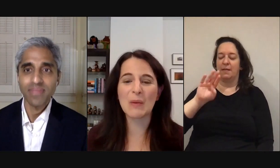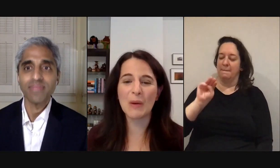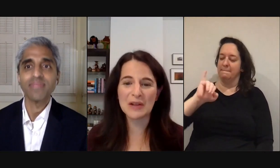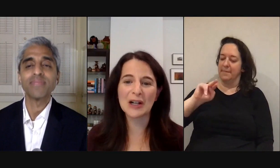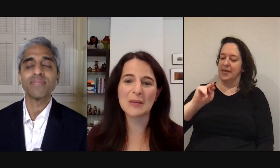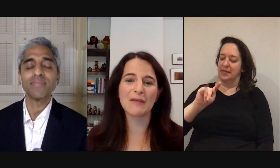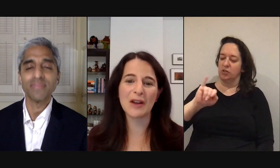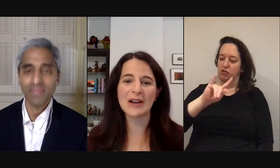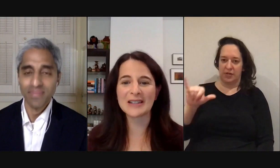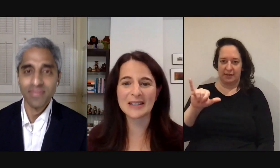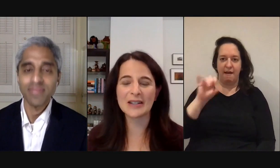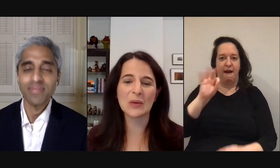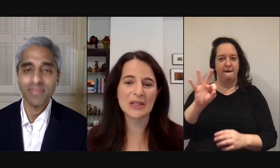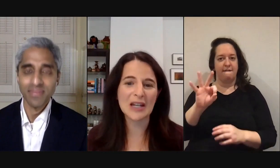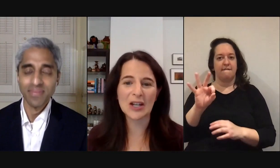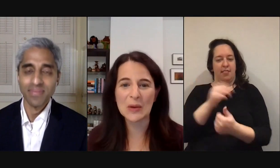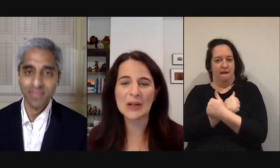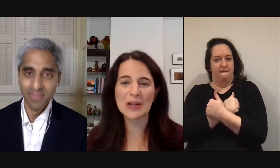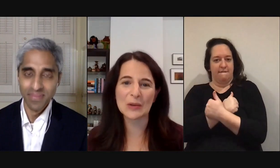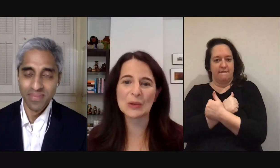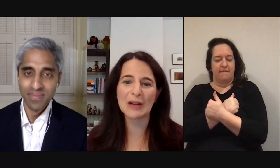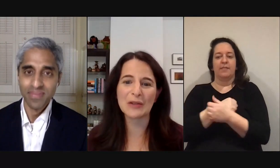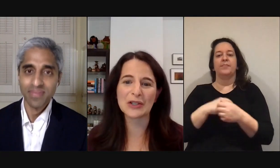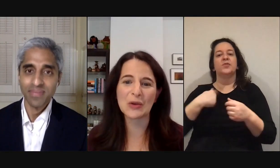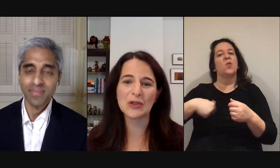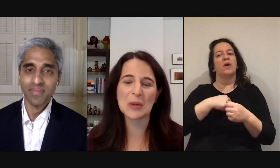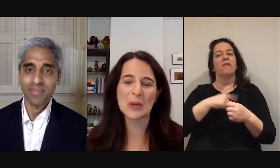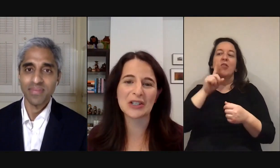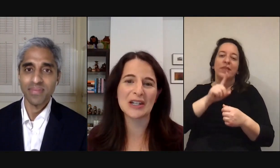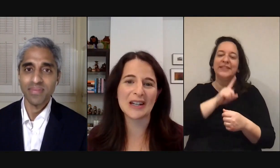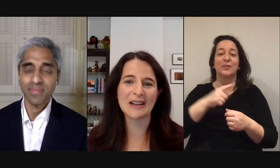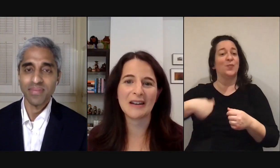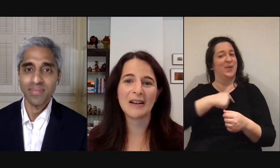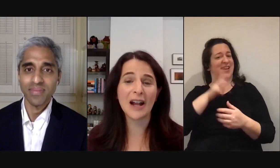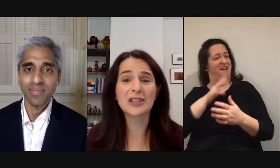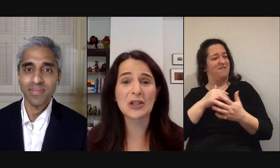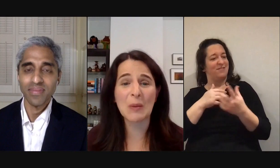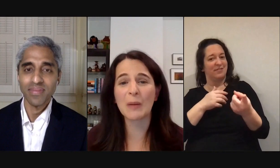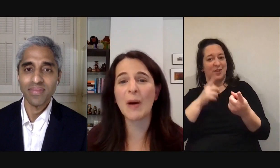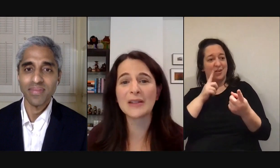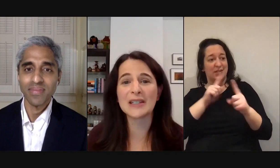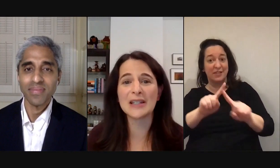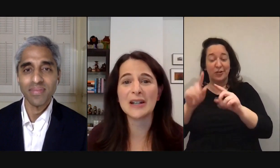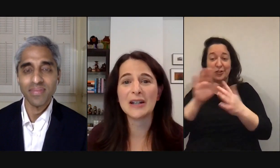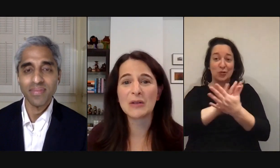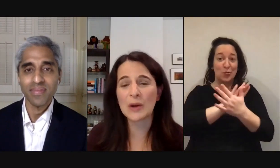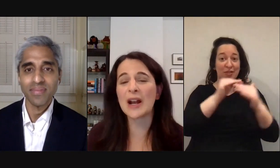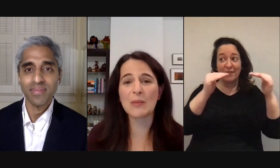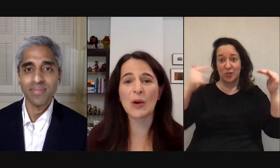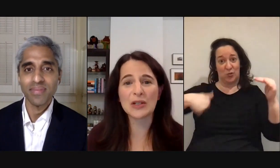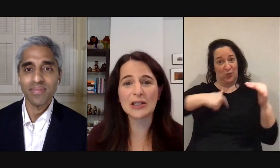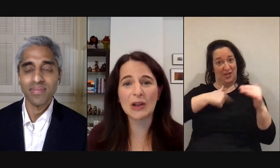so i think while we've talked about various you know state community school levels you know do we actually need a national public policy